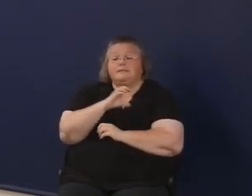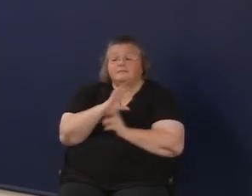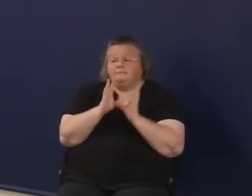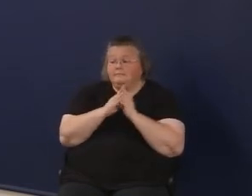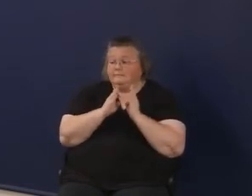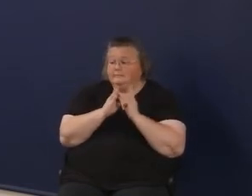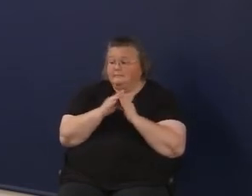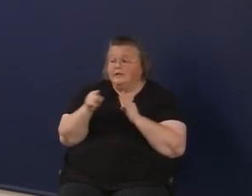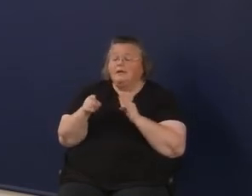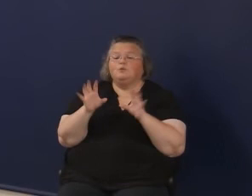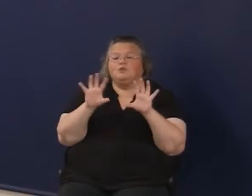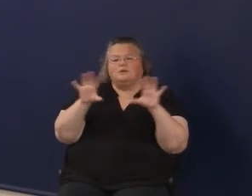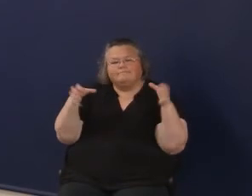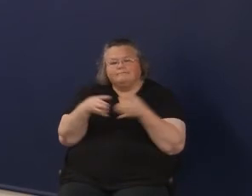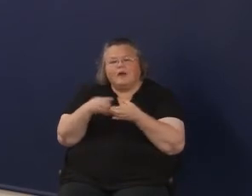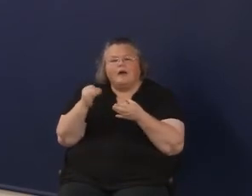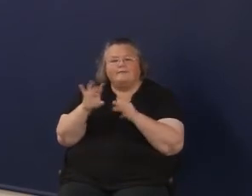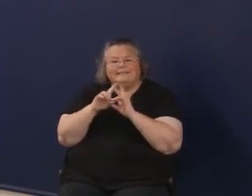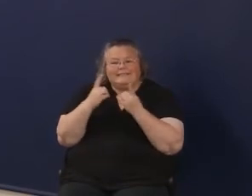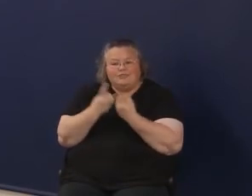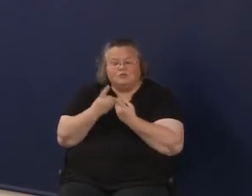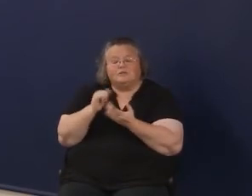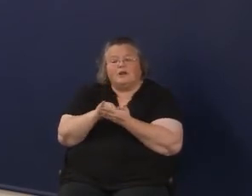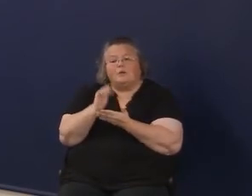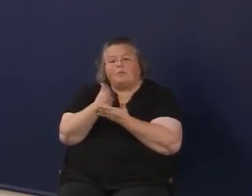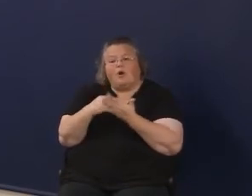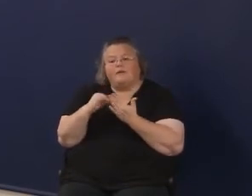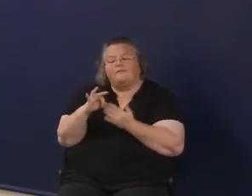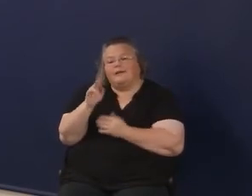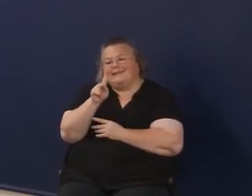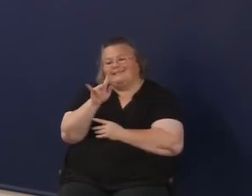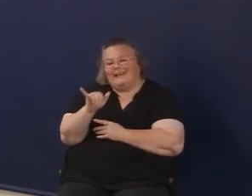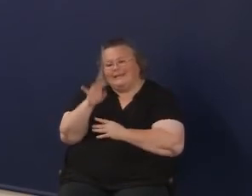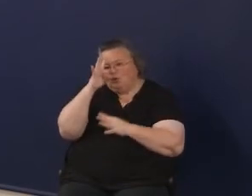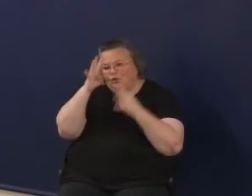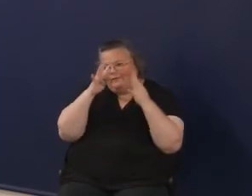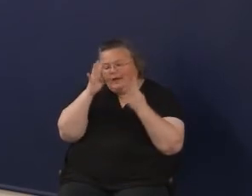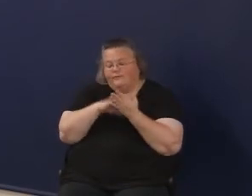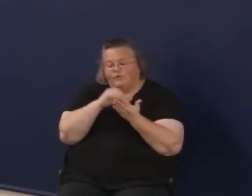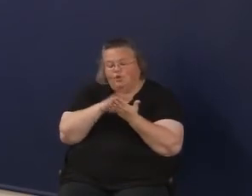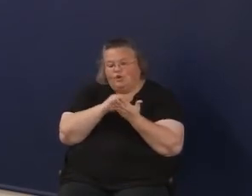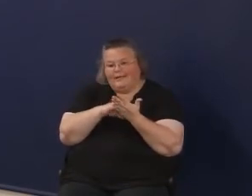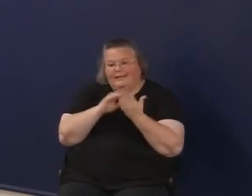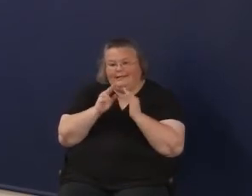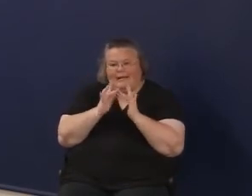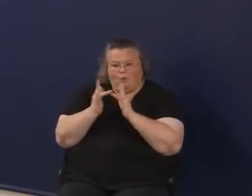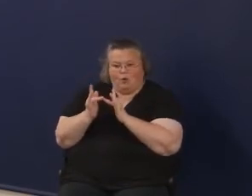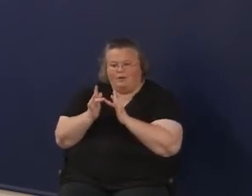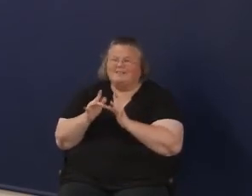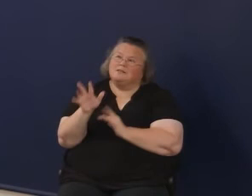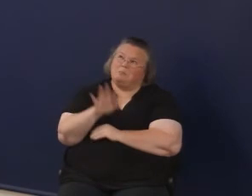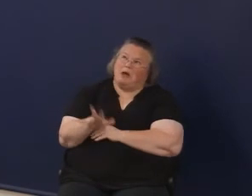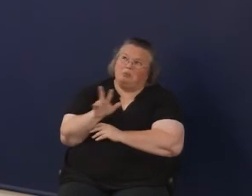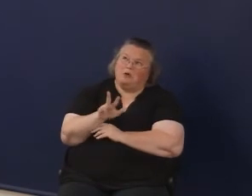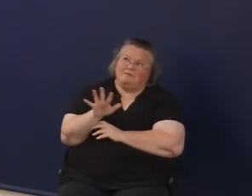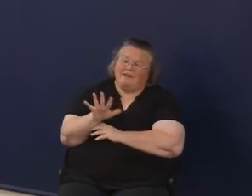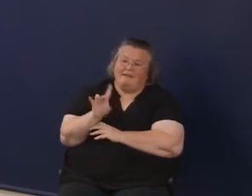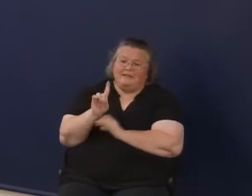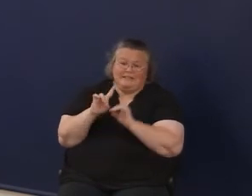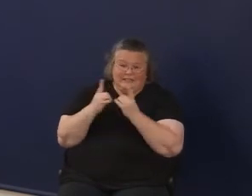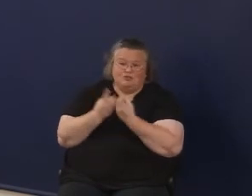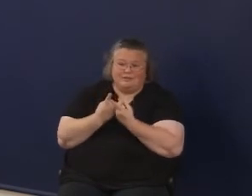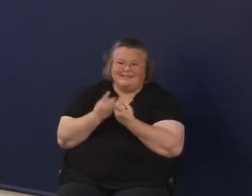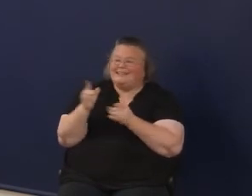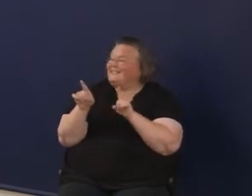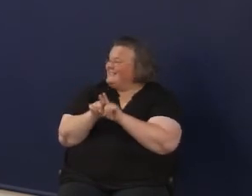a consortium of districts that are part of our Kentucky Innovative Learning Network, which is about 35 districts across the state, a lot of those